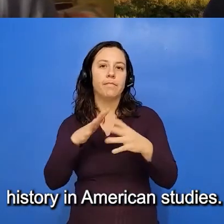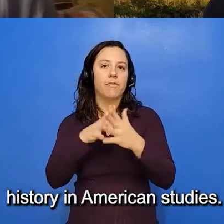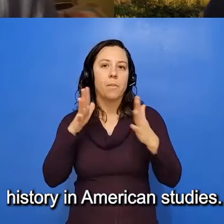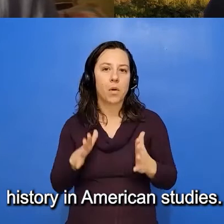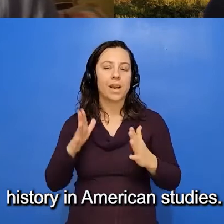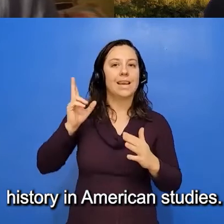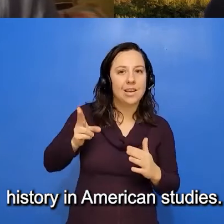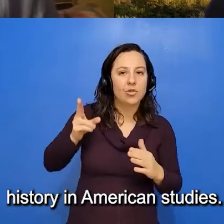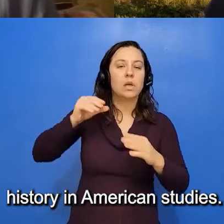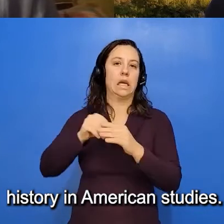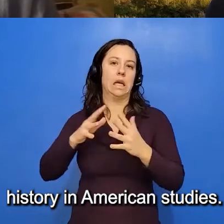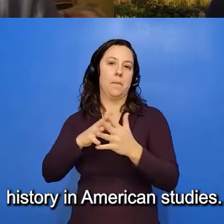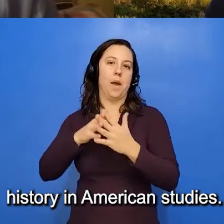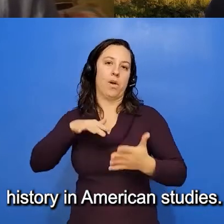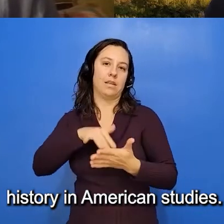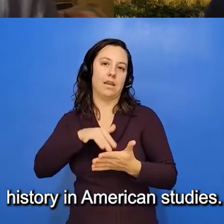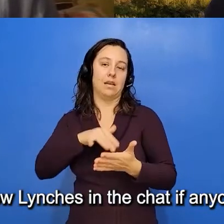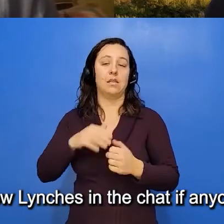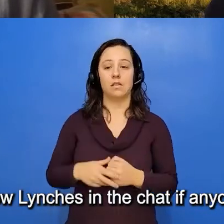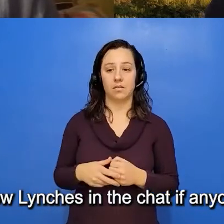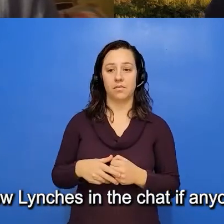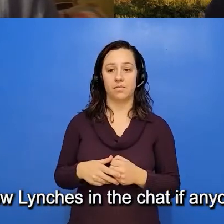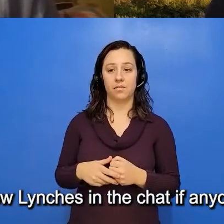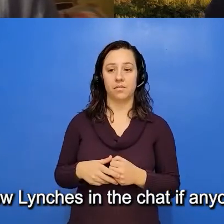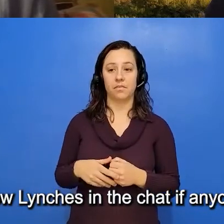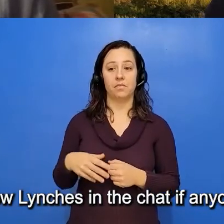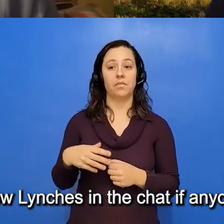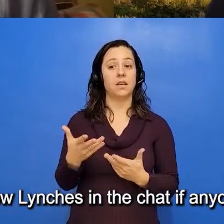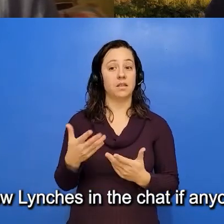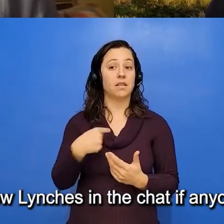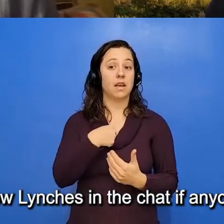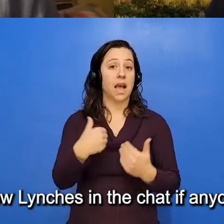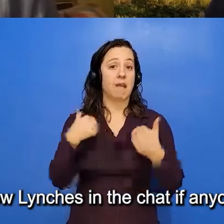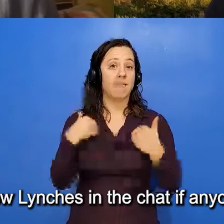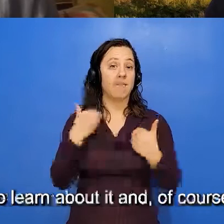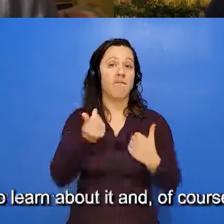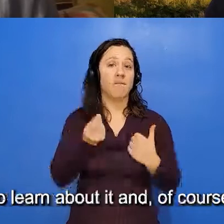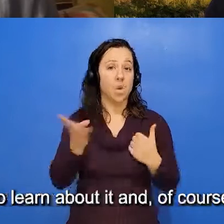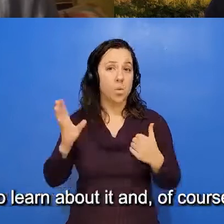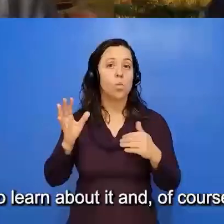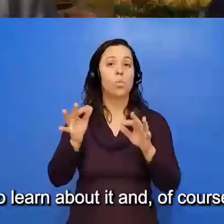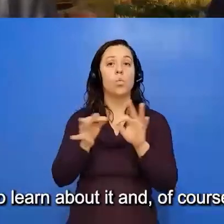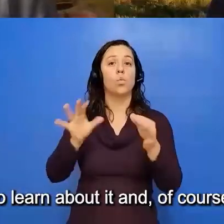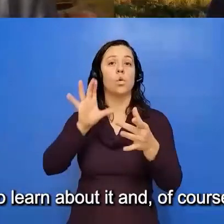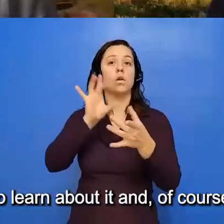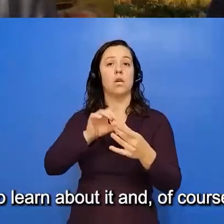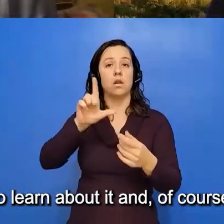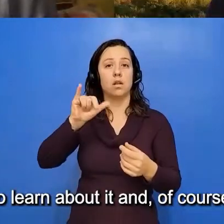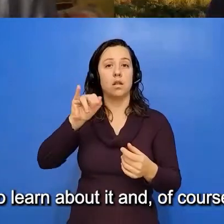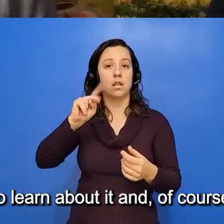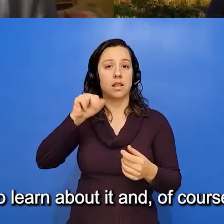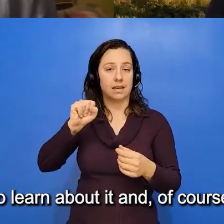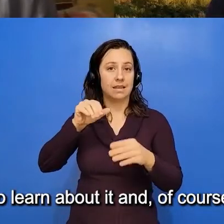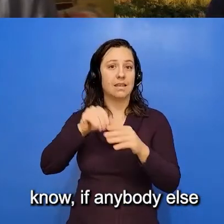studies. I do have a few links in the chat if anyone else would like to